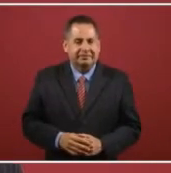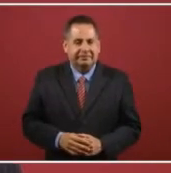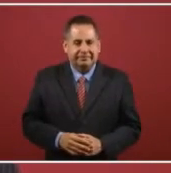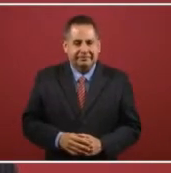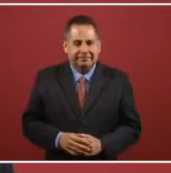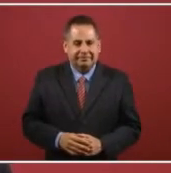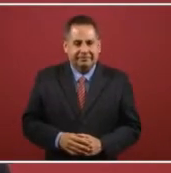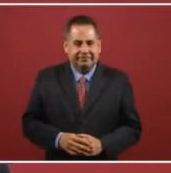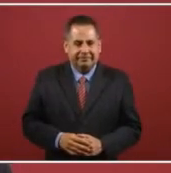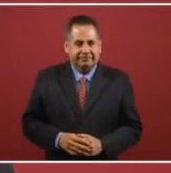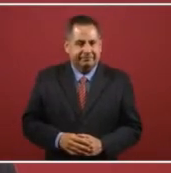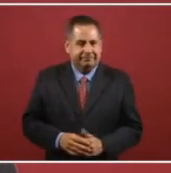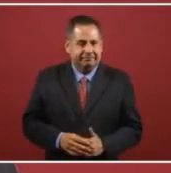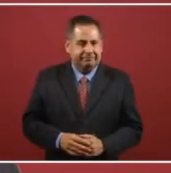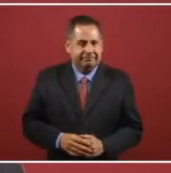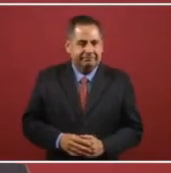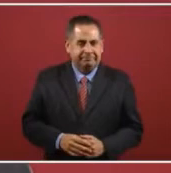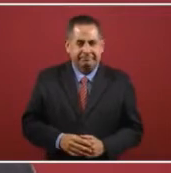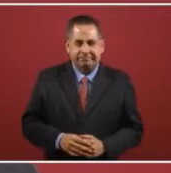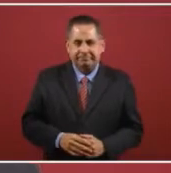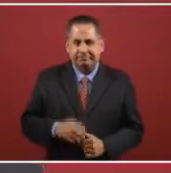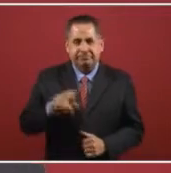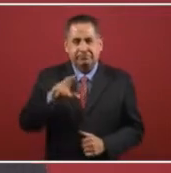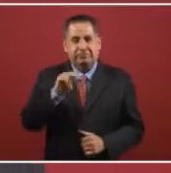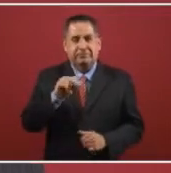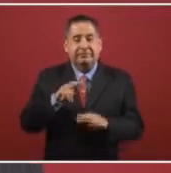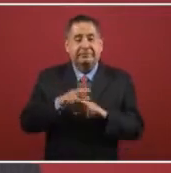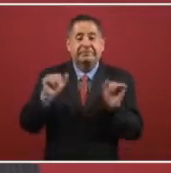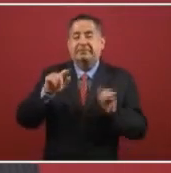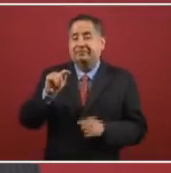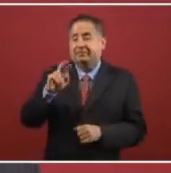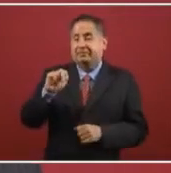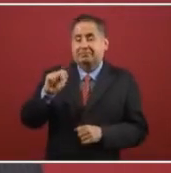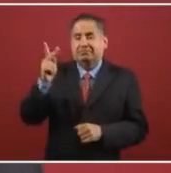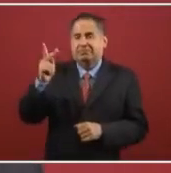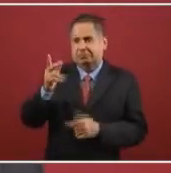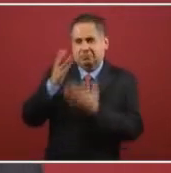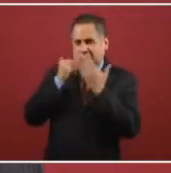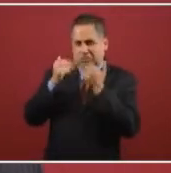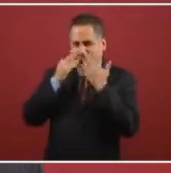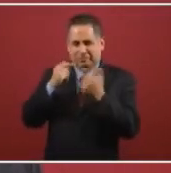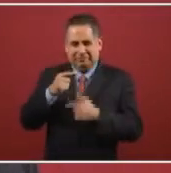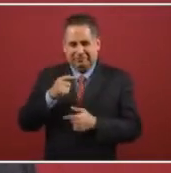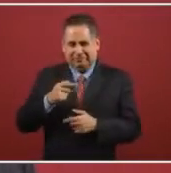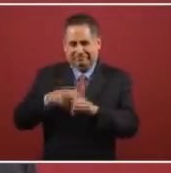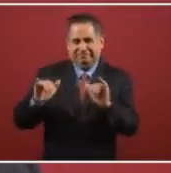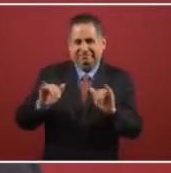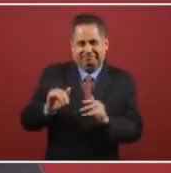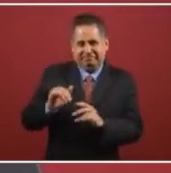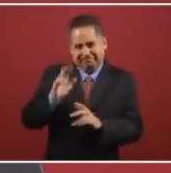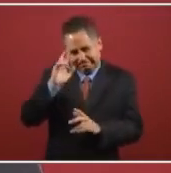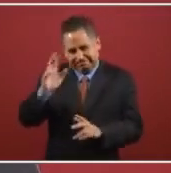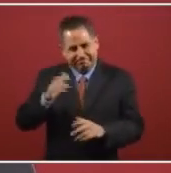No, no tiene ni Trump. Trump doesn't even have one like that, with all respect.